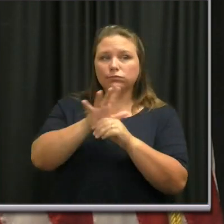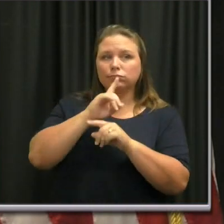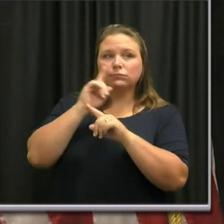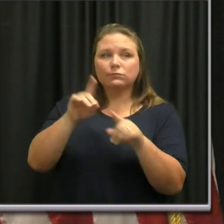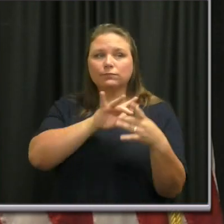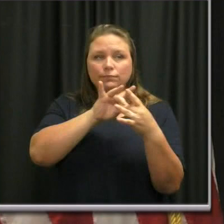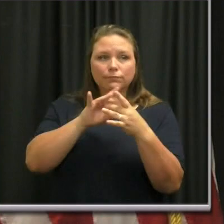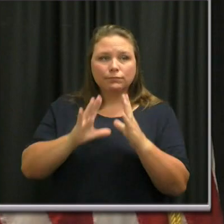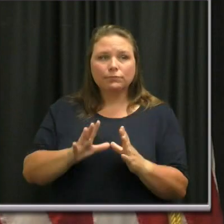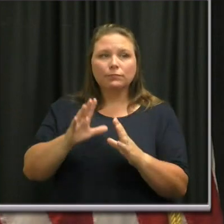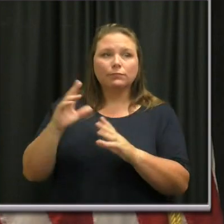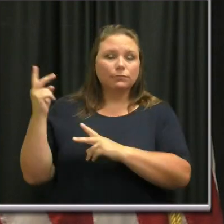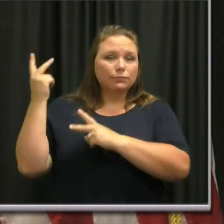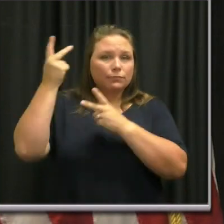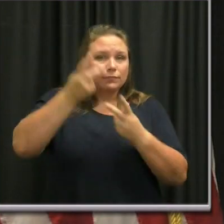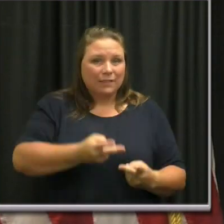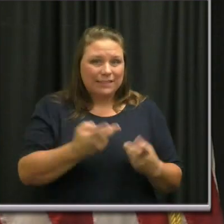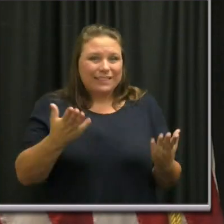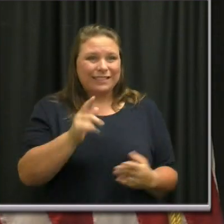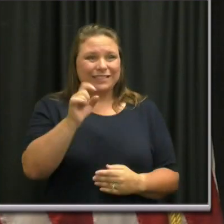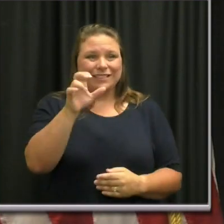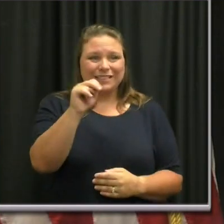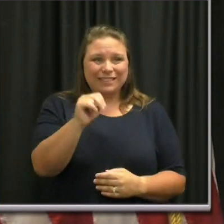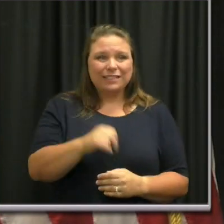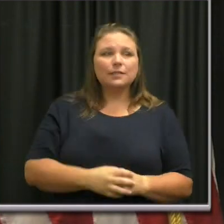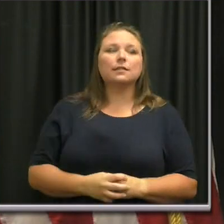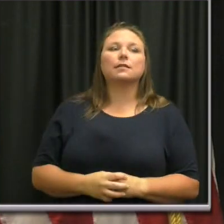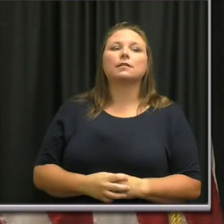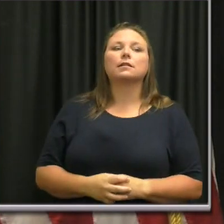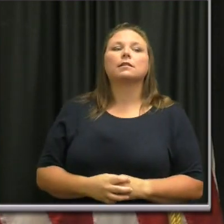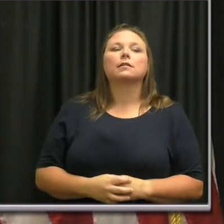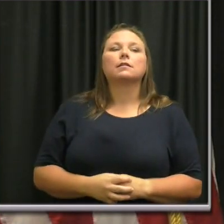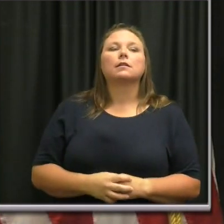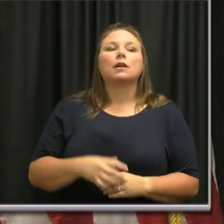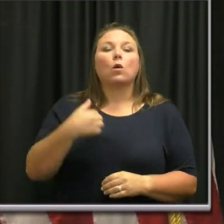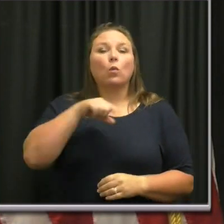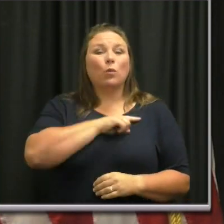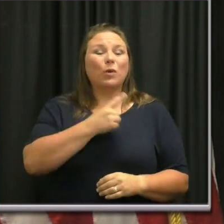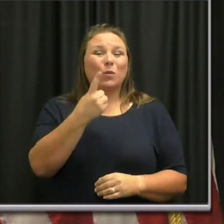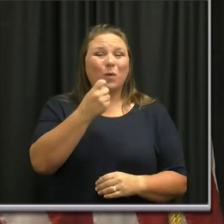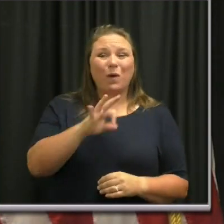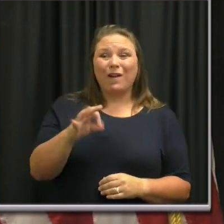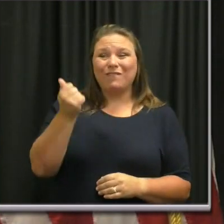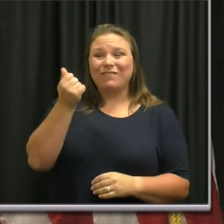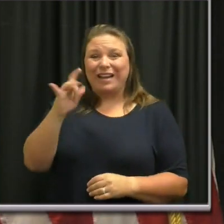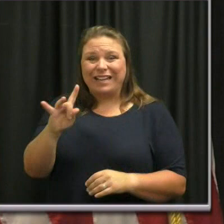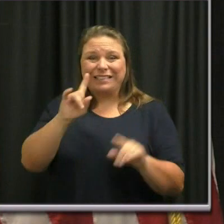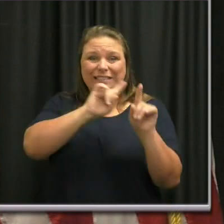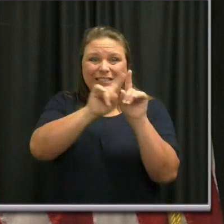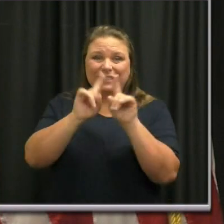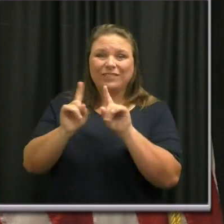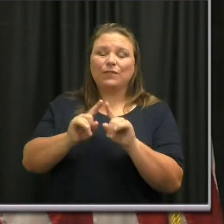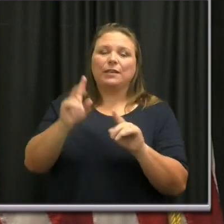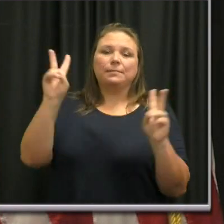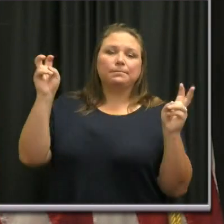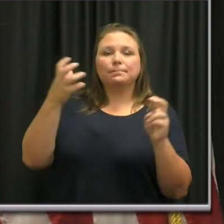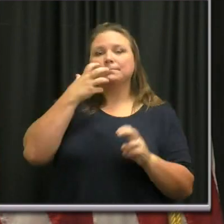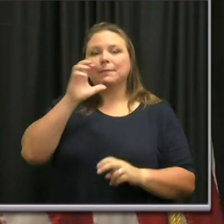Coordinator, visited Tennessee, one of the 18 hotspots identified by the White House nationwide